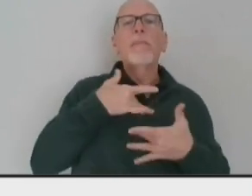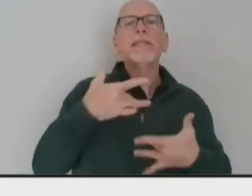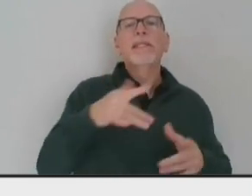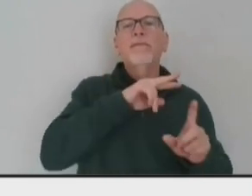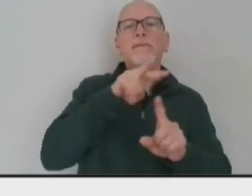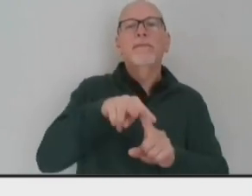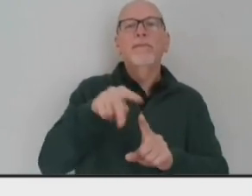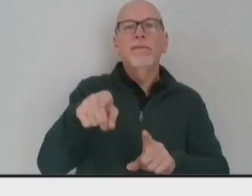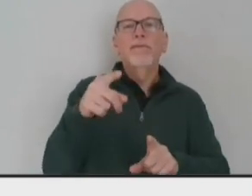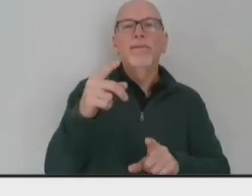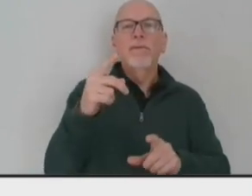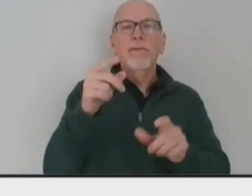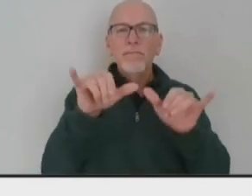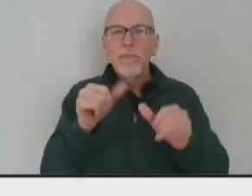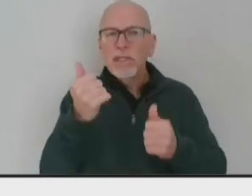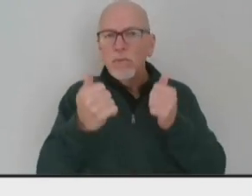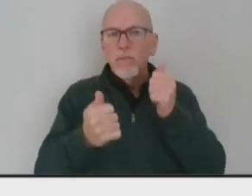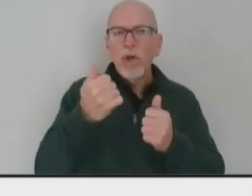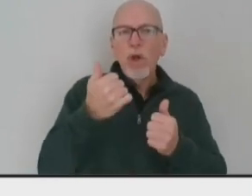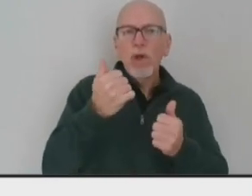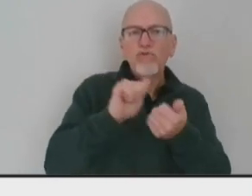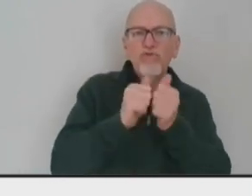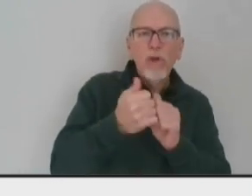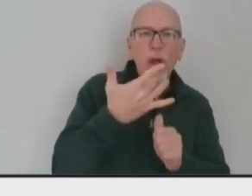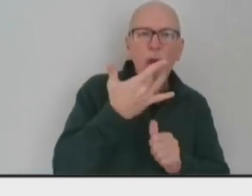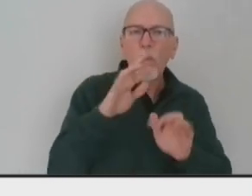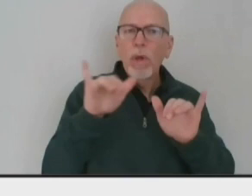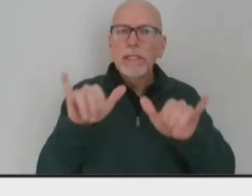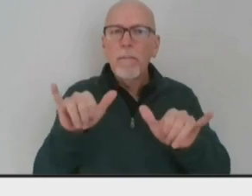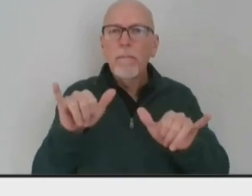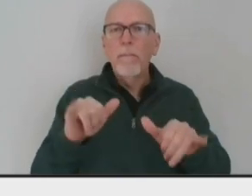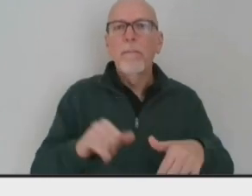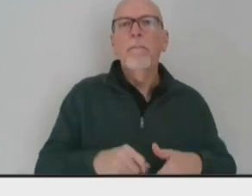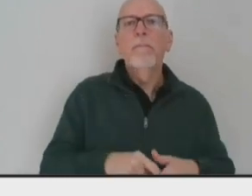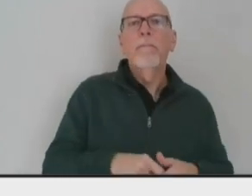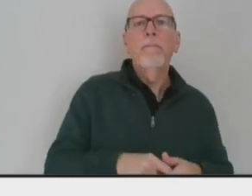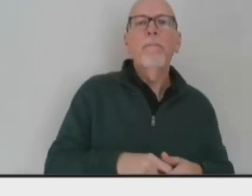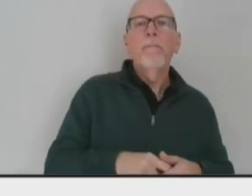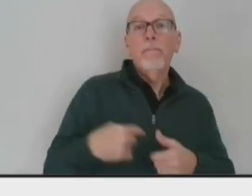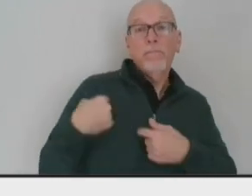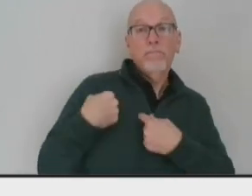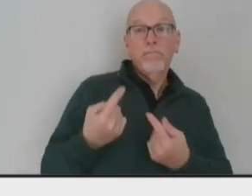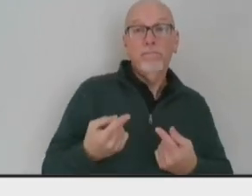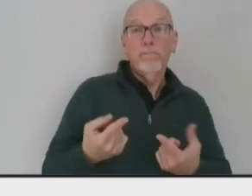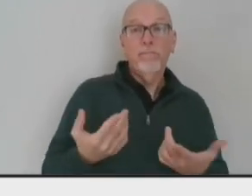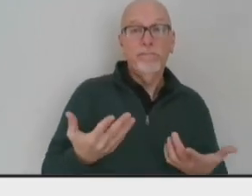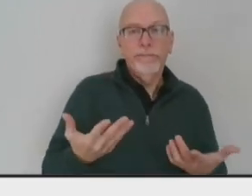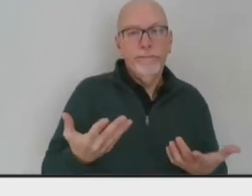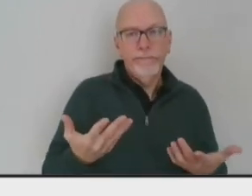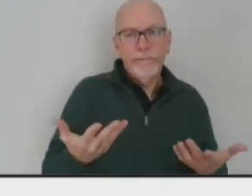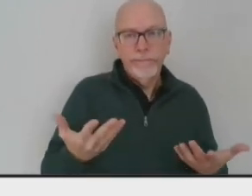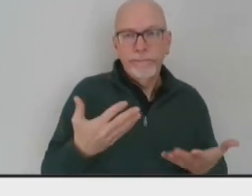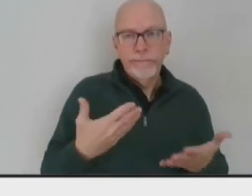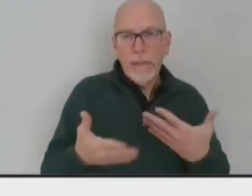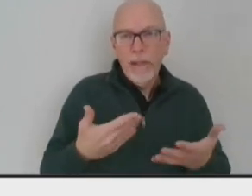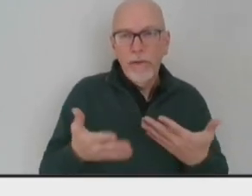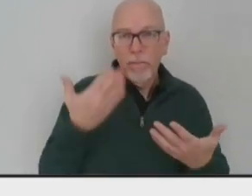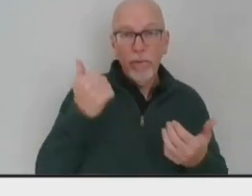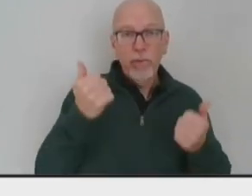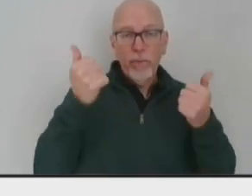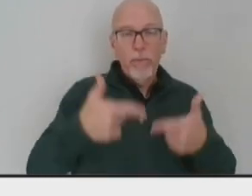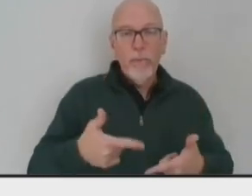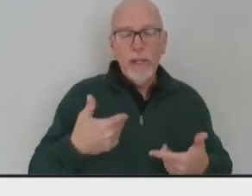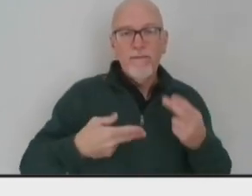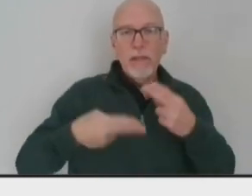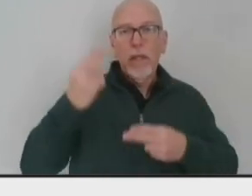map and see which counties have changed color or stayed the same. Lately, that has not really mattered because all of our counties have high